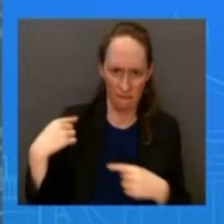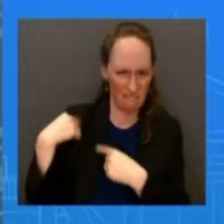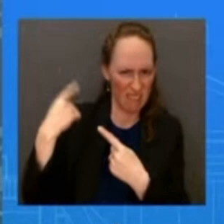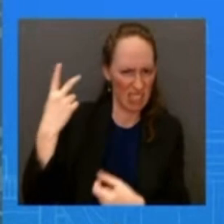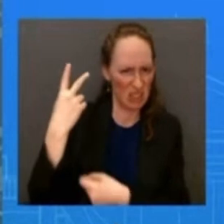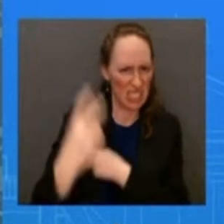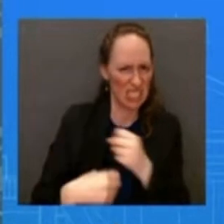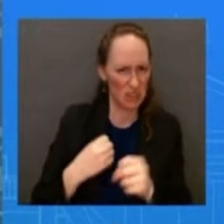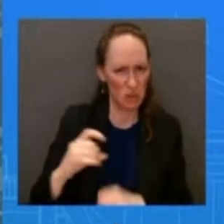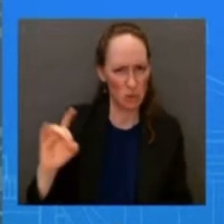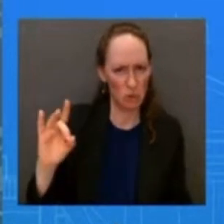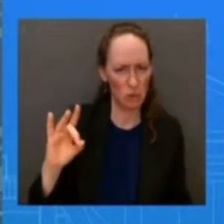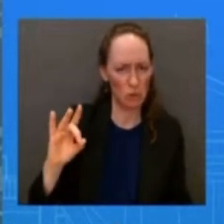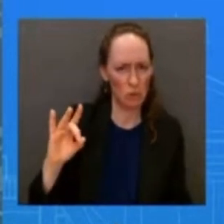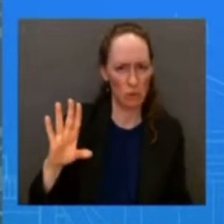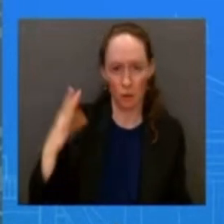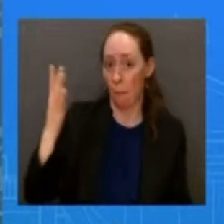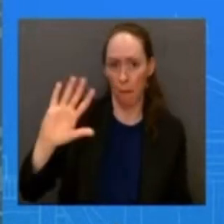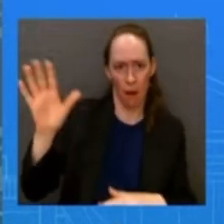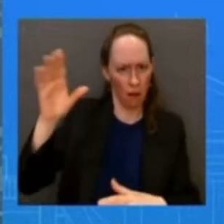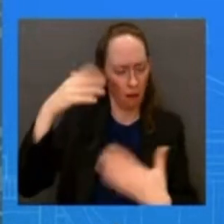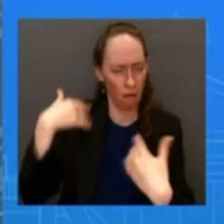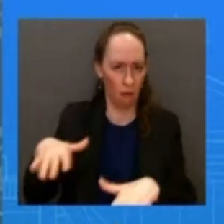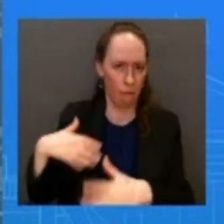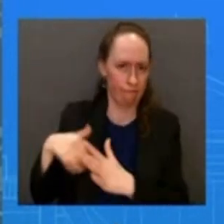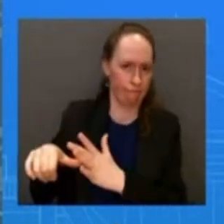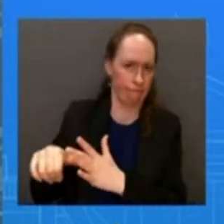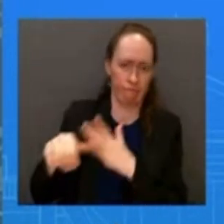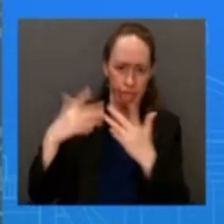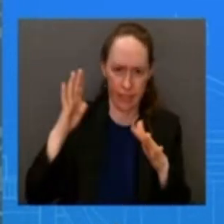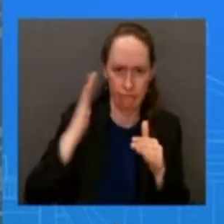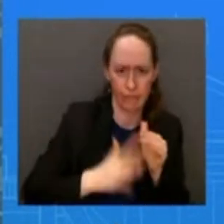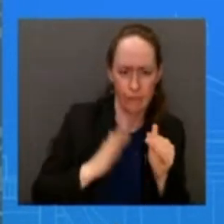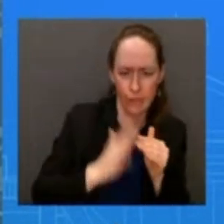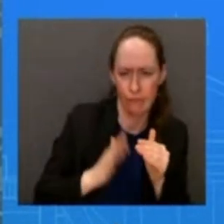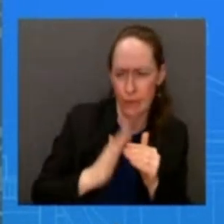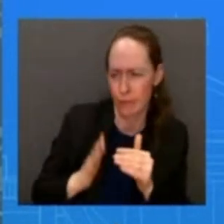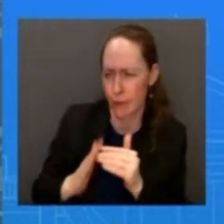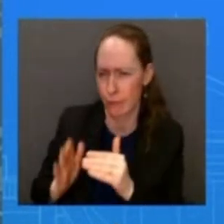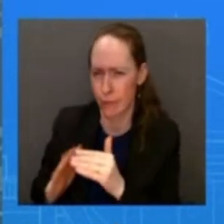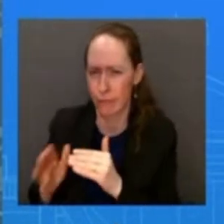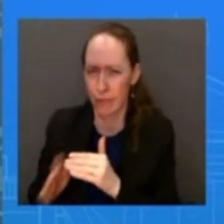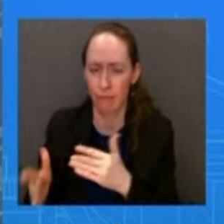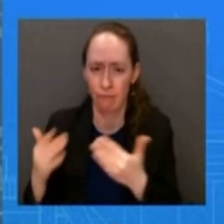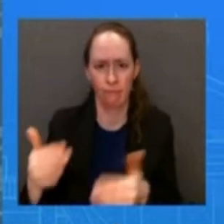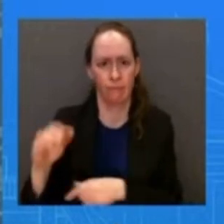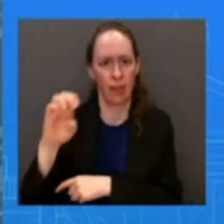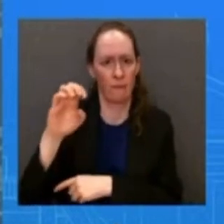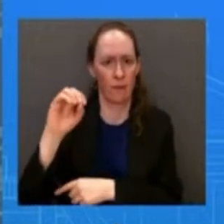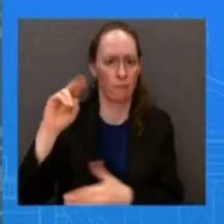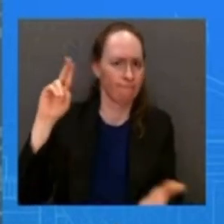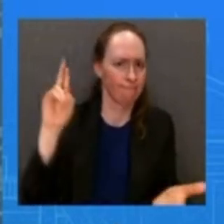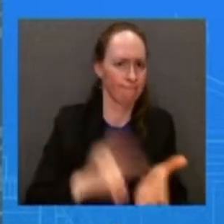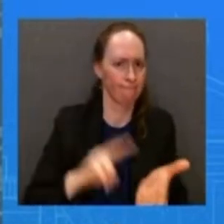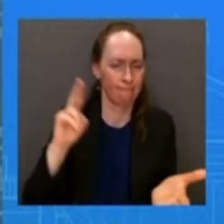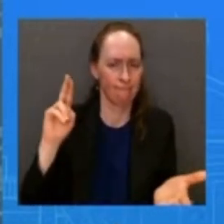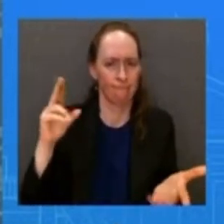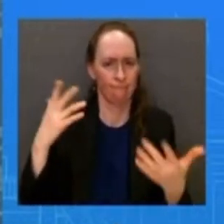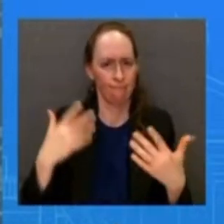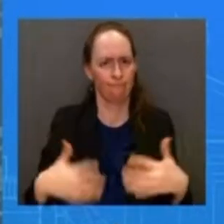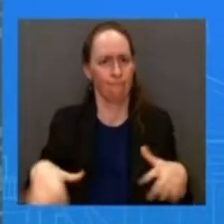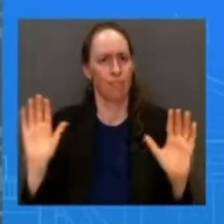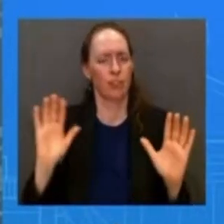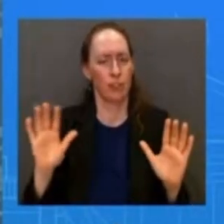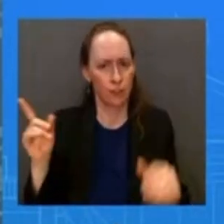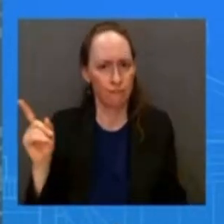a lot of things done if you think about the executive actions that he took more executive action than any president at this time that's because he took this